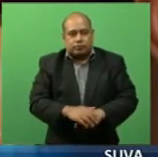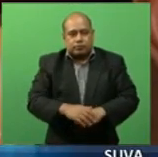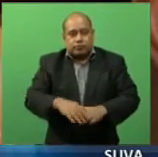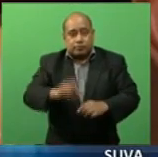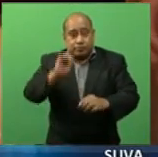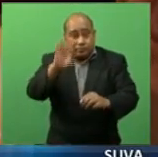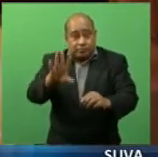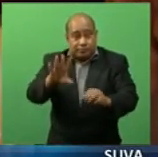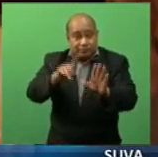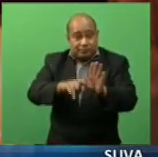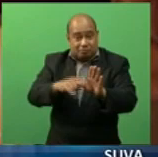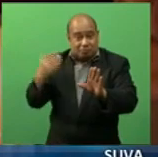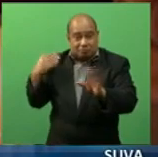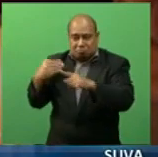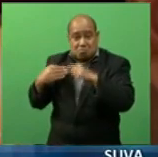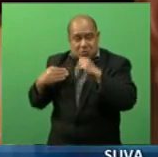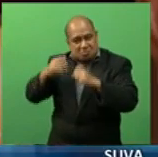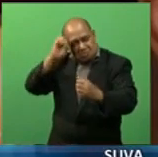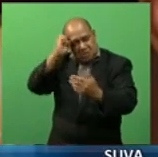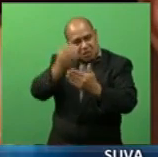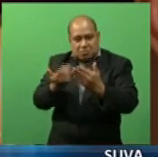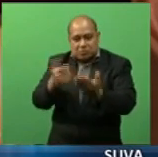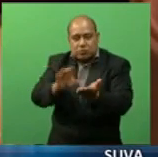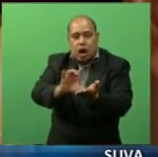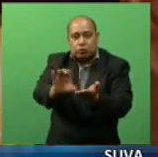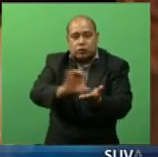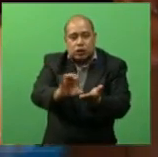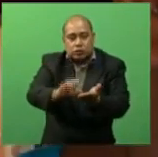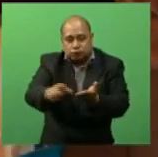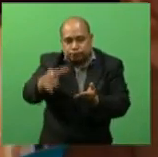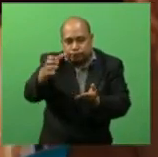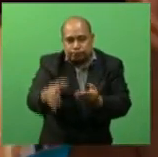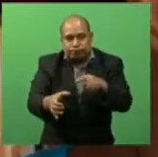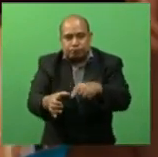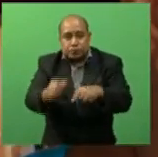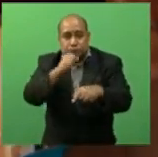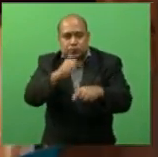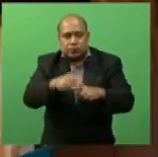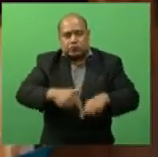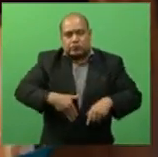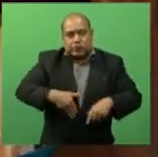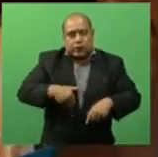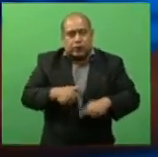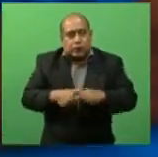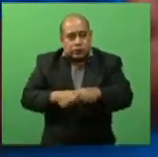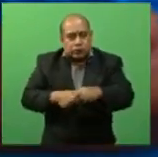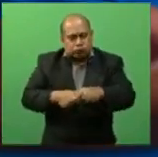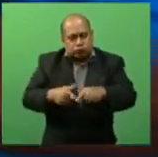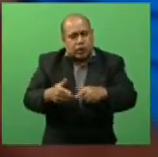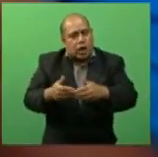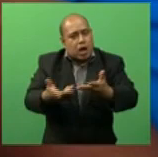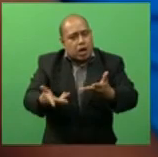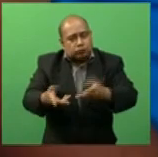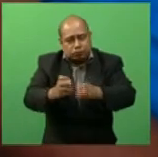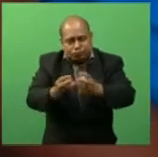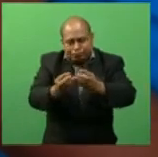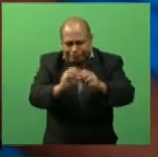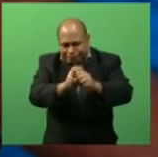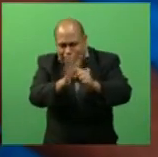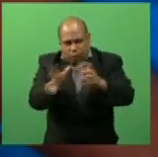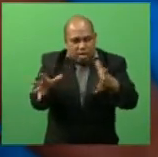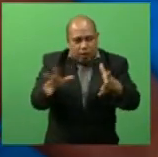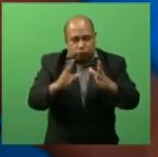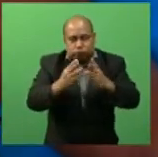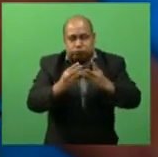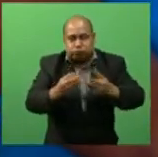experience Lionel Rogers felt he needed to do something in light of the COVID-19 crisis and what better way than to put